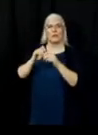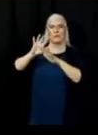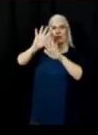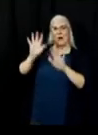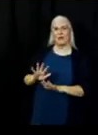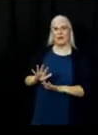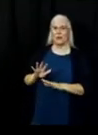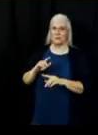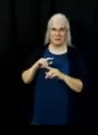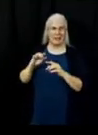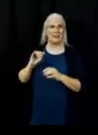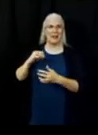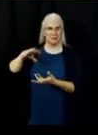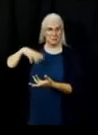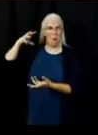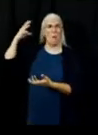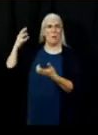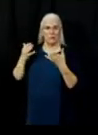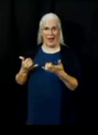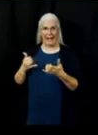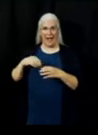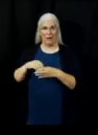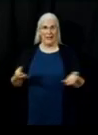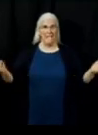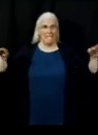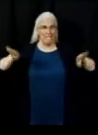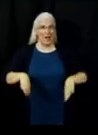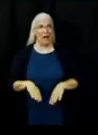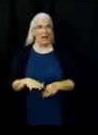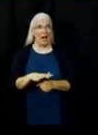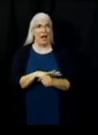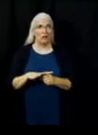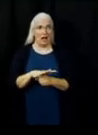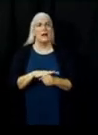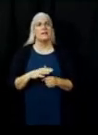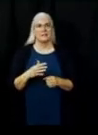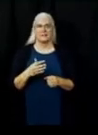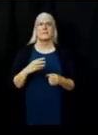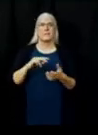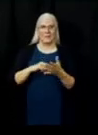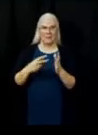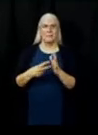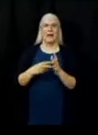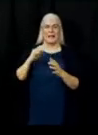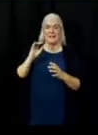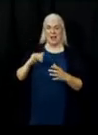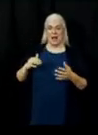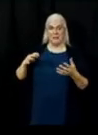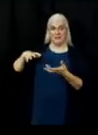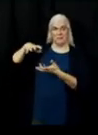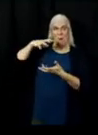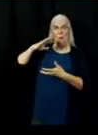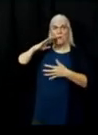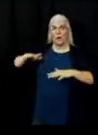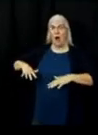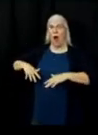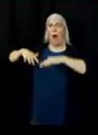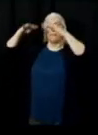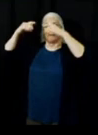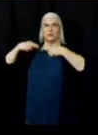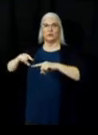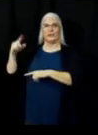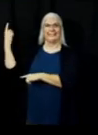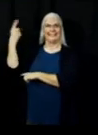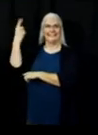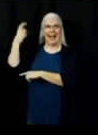experiencing down in the valley and some of the local areas, that smoke goes up during the day, some of it settles down, works its way down through the valleys